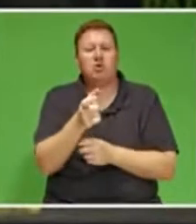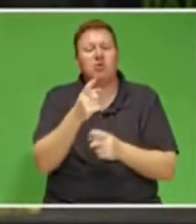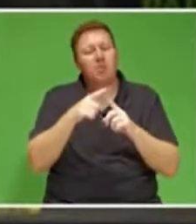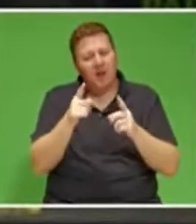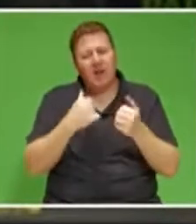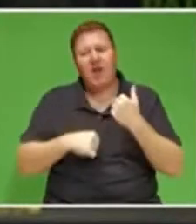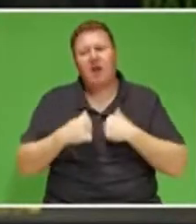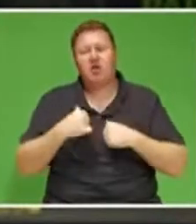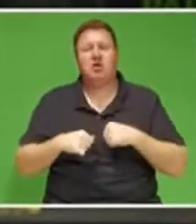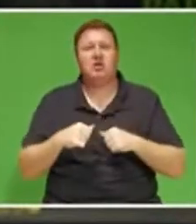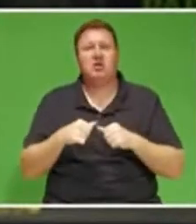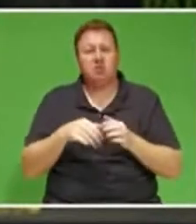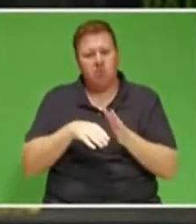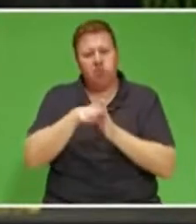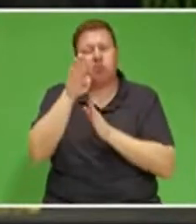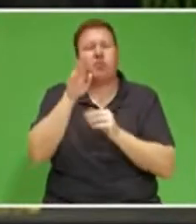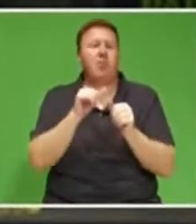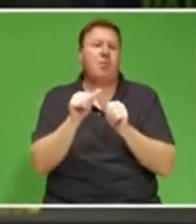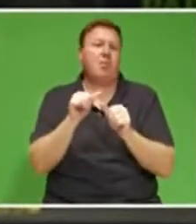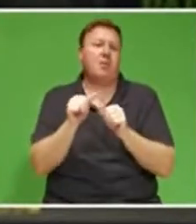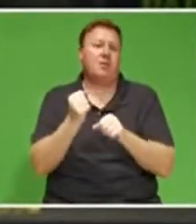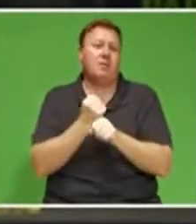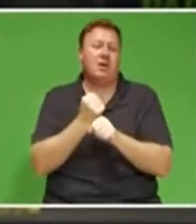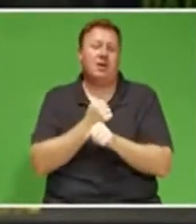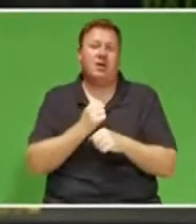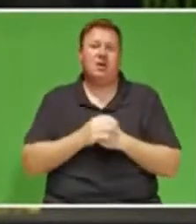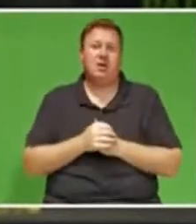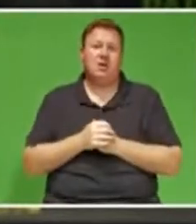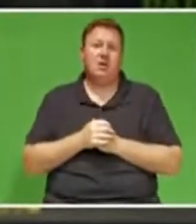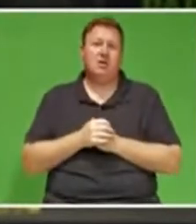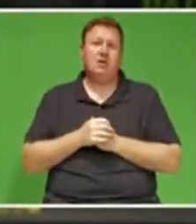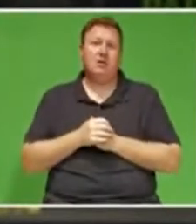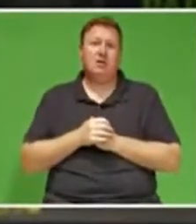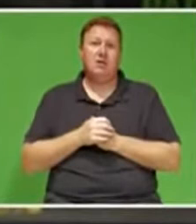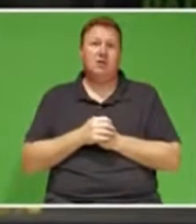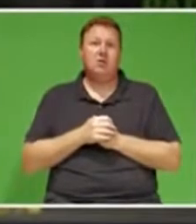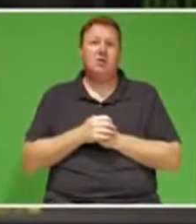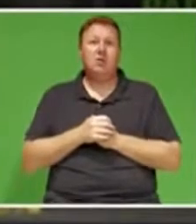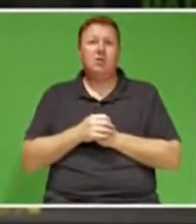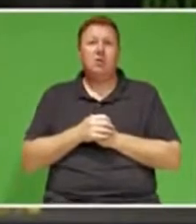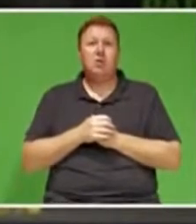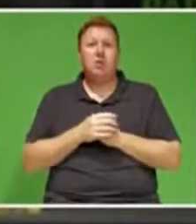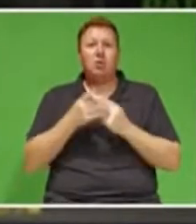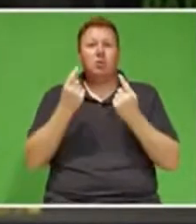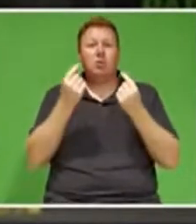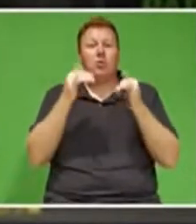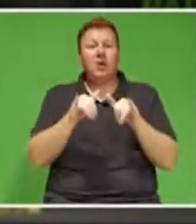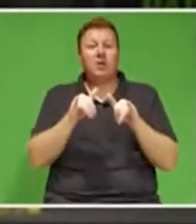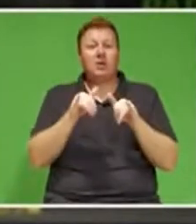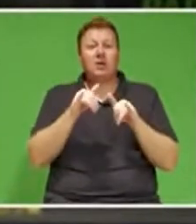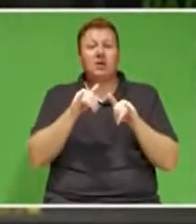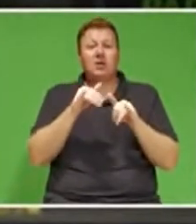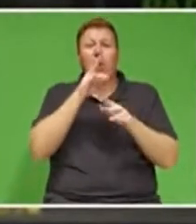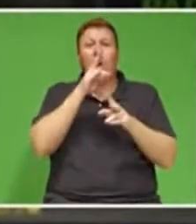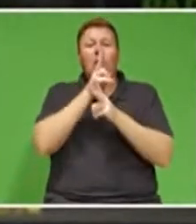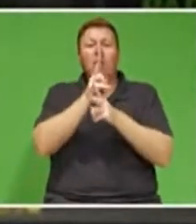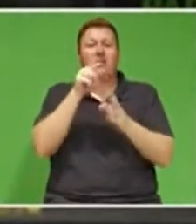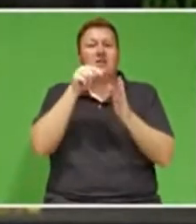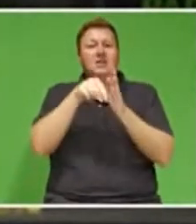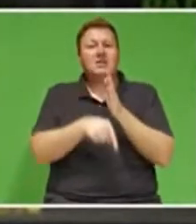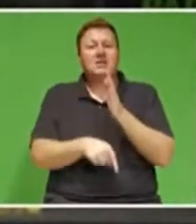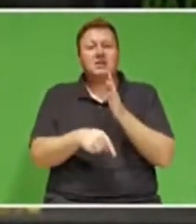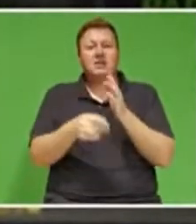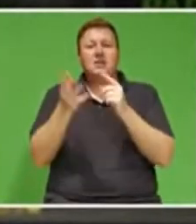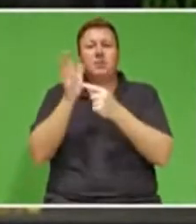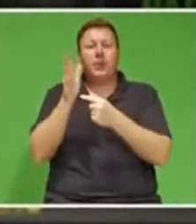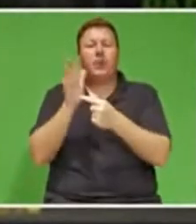action. To do so, we must reflect deeply and honestly on what